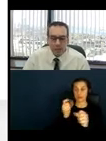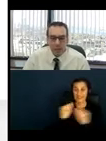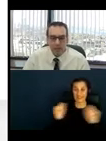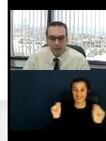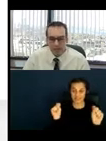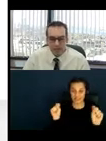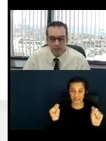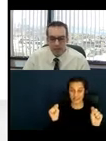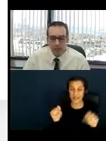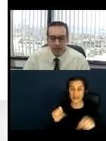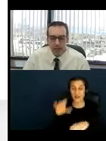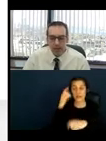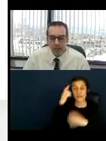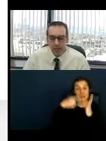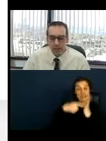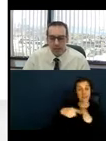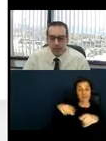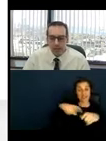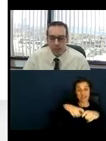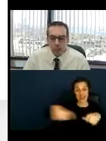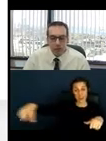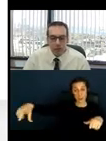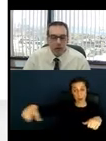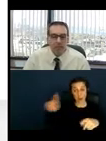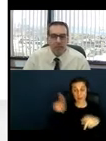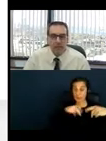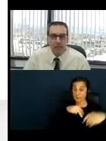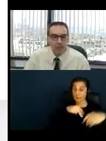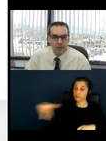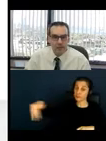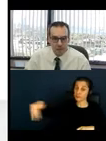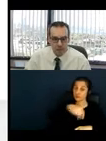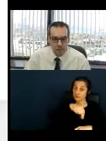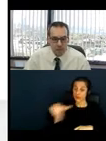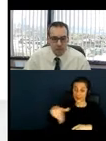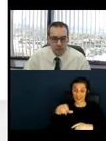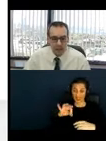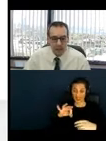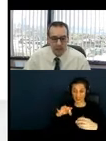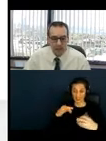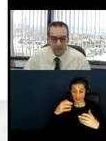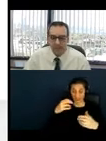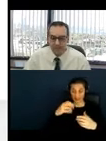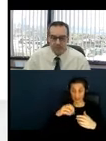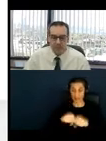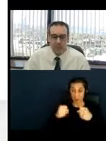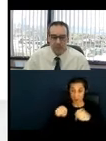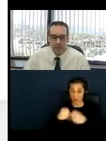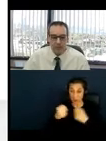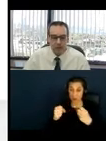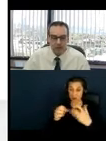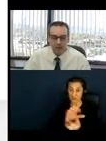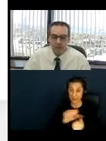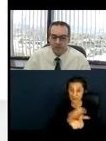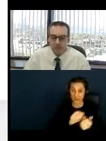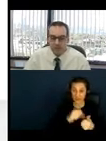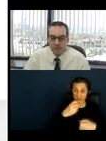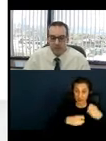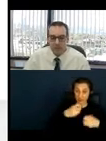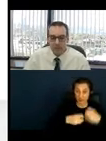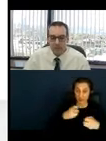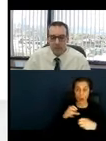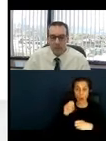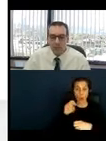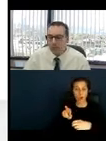sidewalk is in disrepair or would not accommodate the 36 inch needed accessible route around the tables,